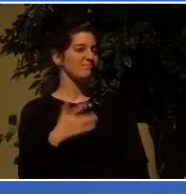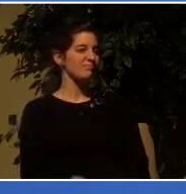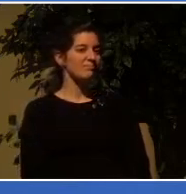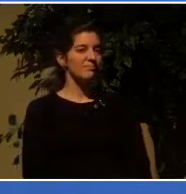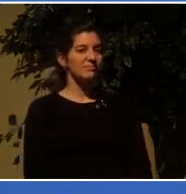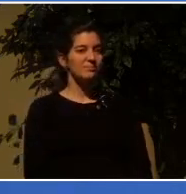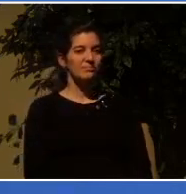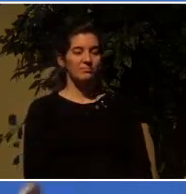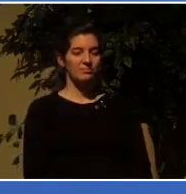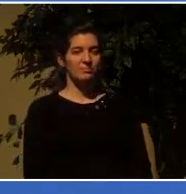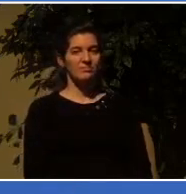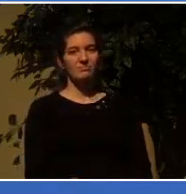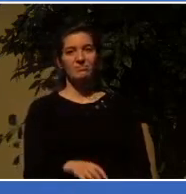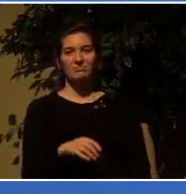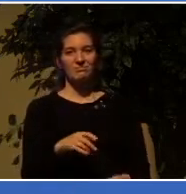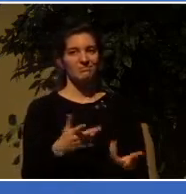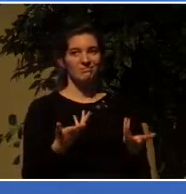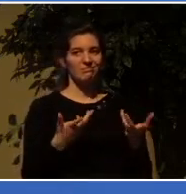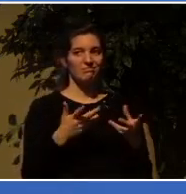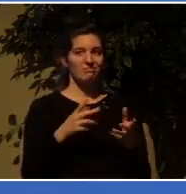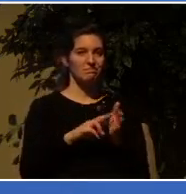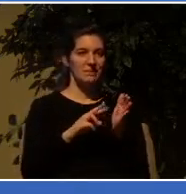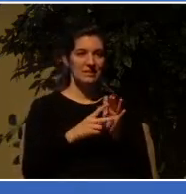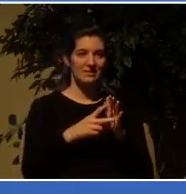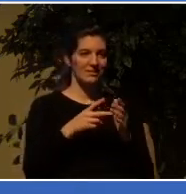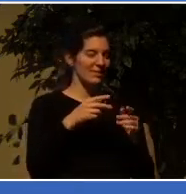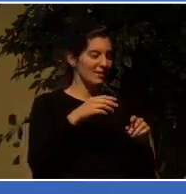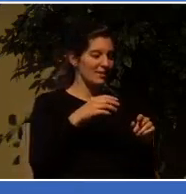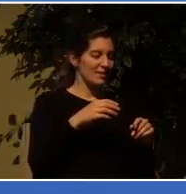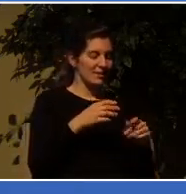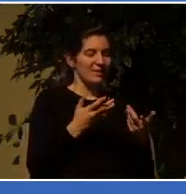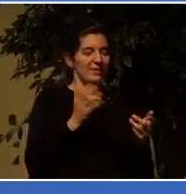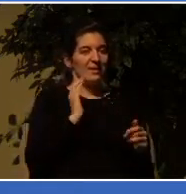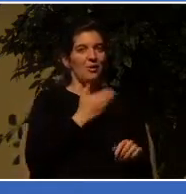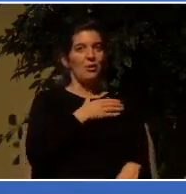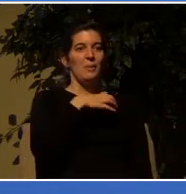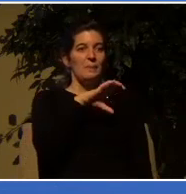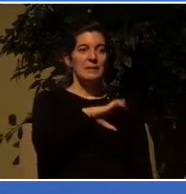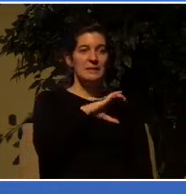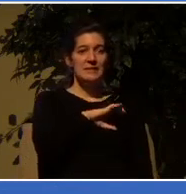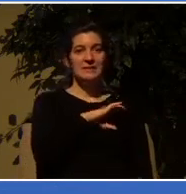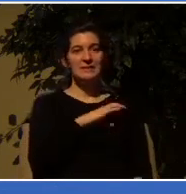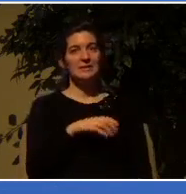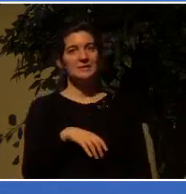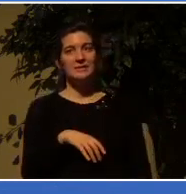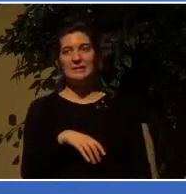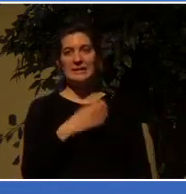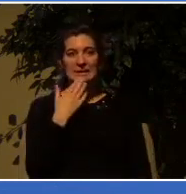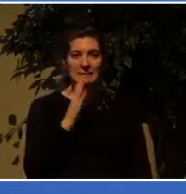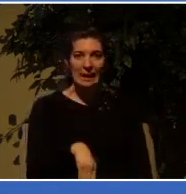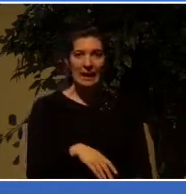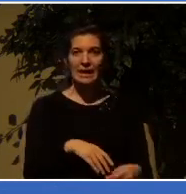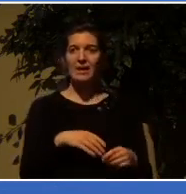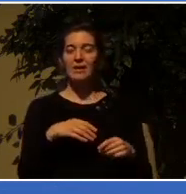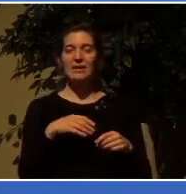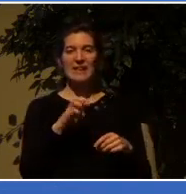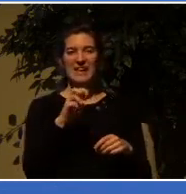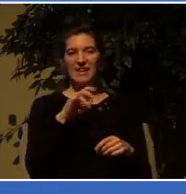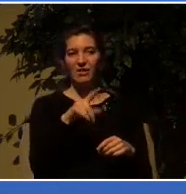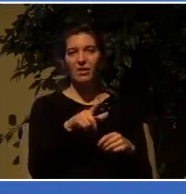where police and criminals and government officials are all in cahoots together and injustice